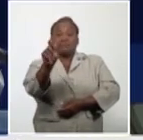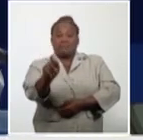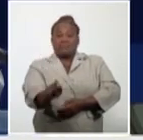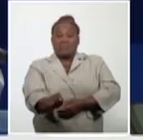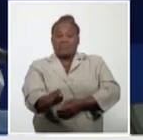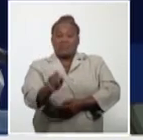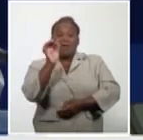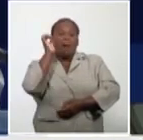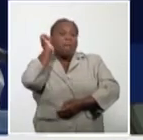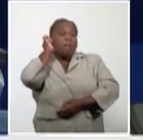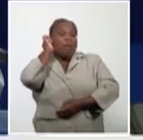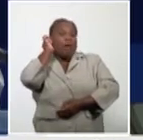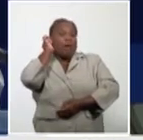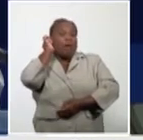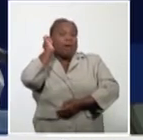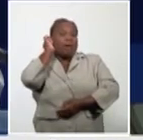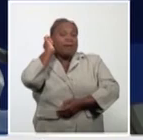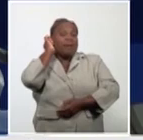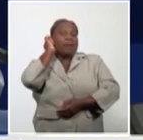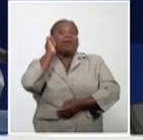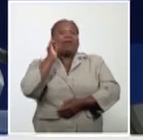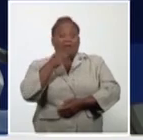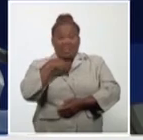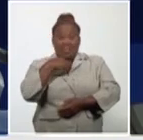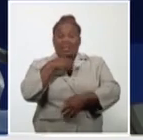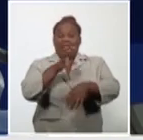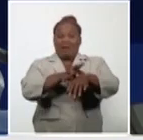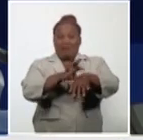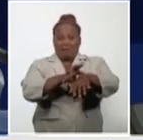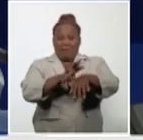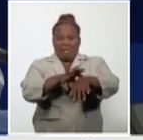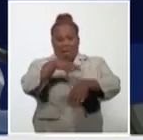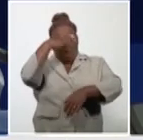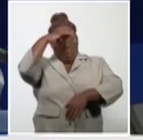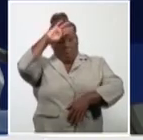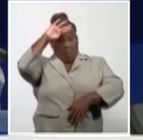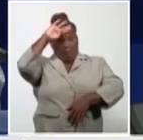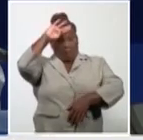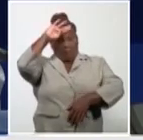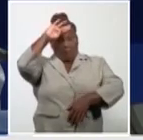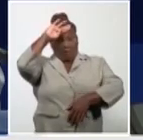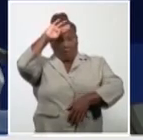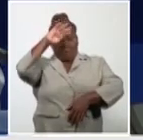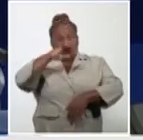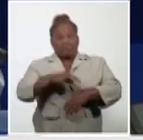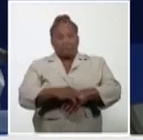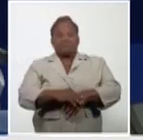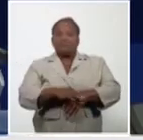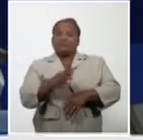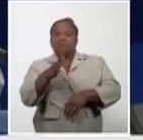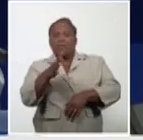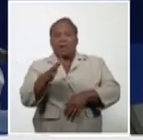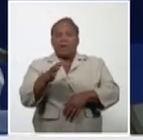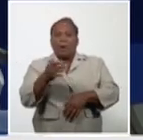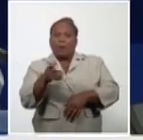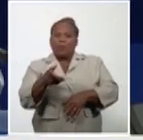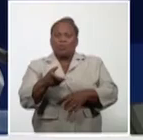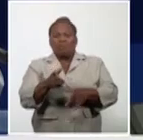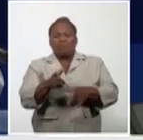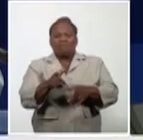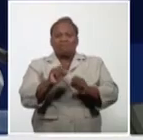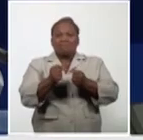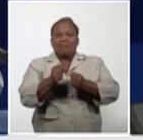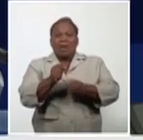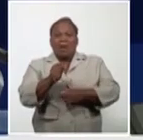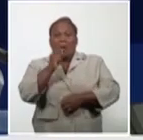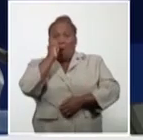persons who have been detected with the disease in our country. Therefore, there is a discrete